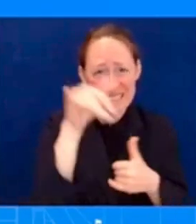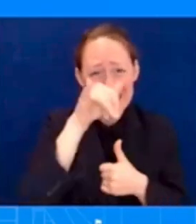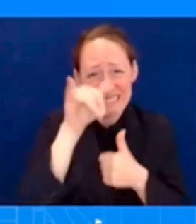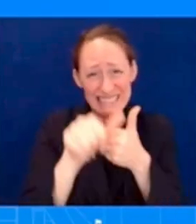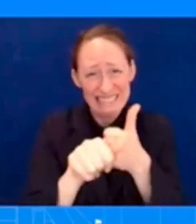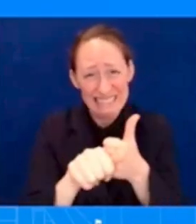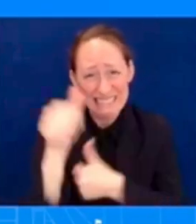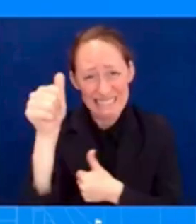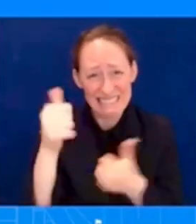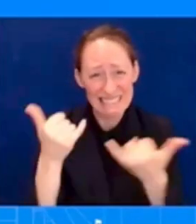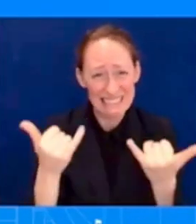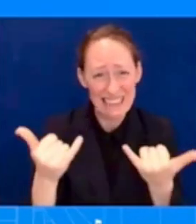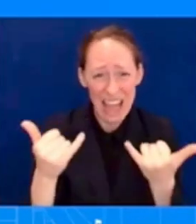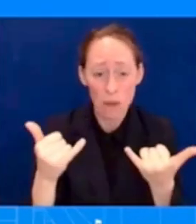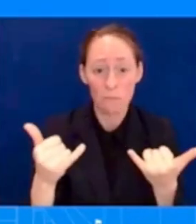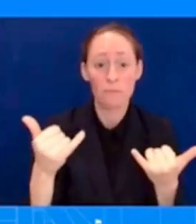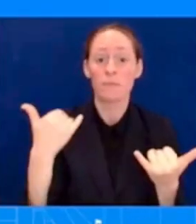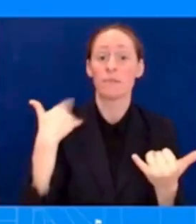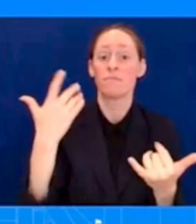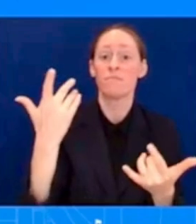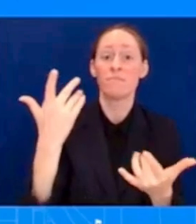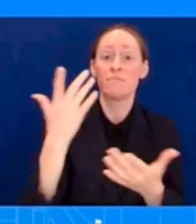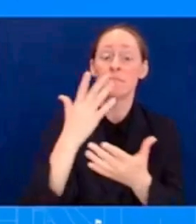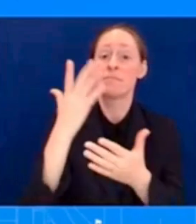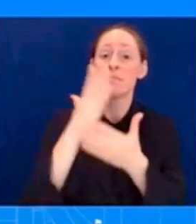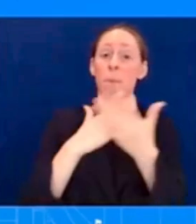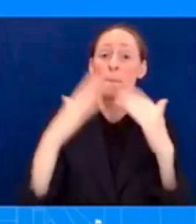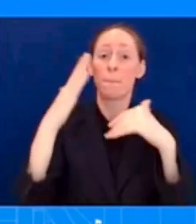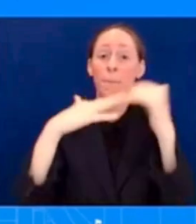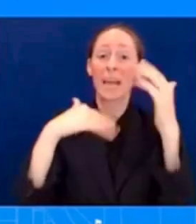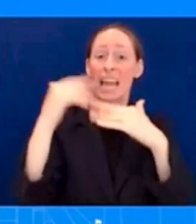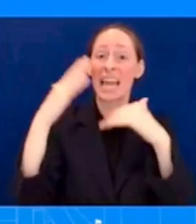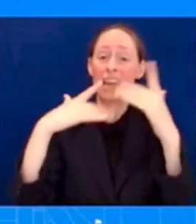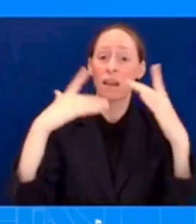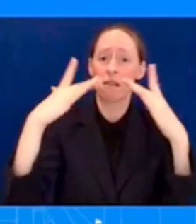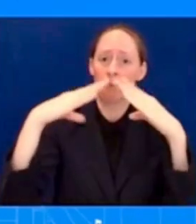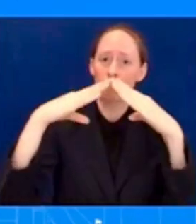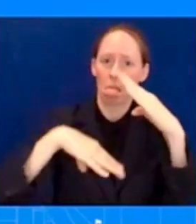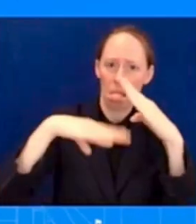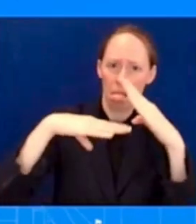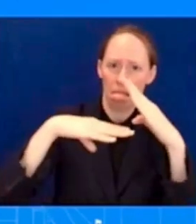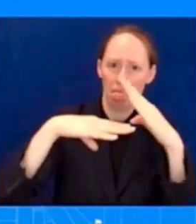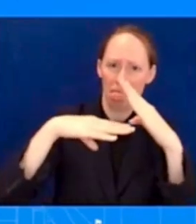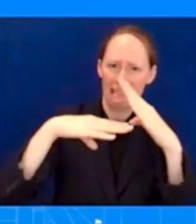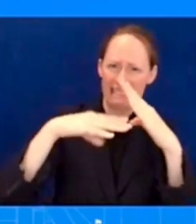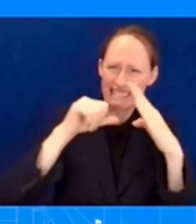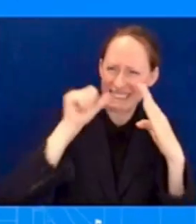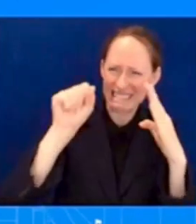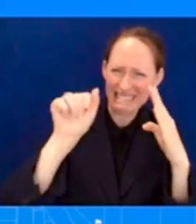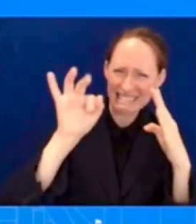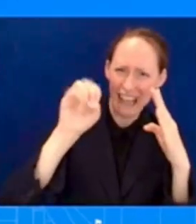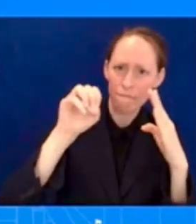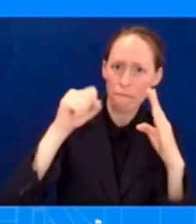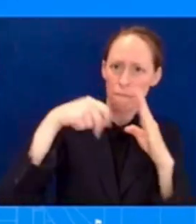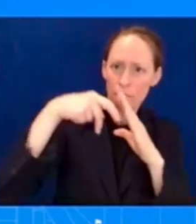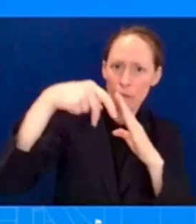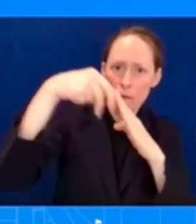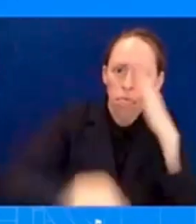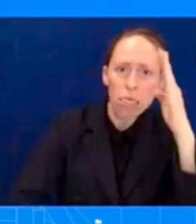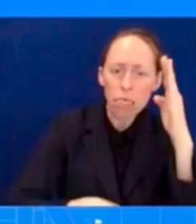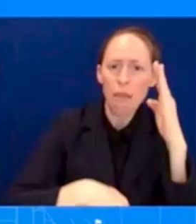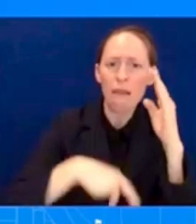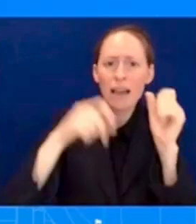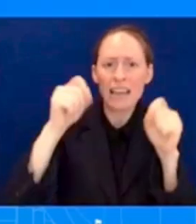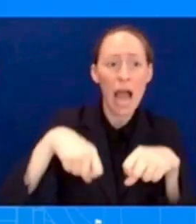to make sure it's safe for the search and rescue teams to go into make sure it's safe for the dogs to go into we also have to make sure the dogs